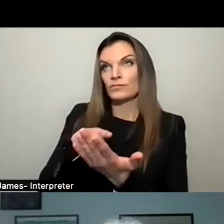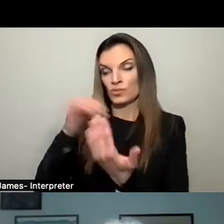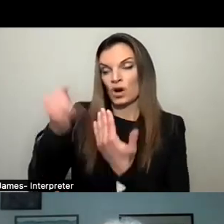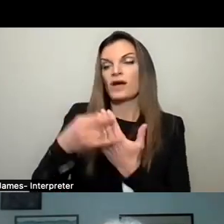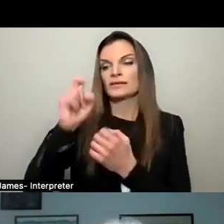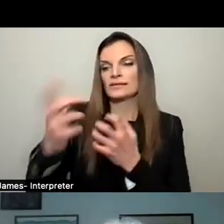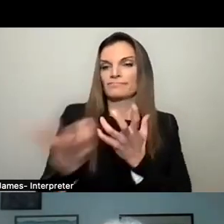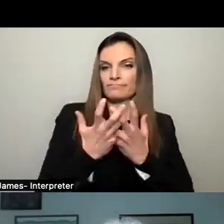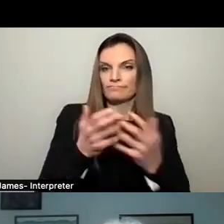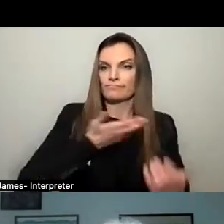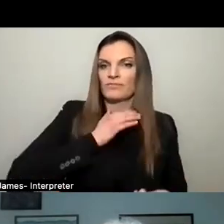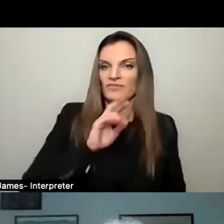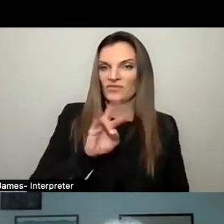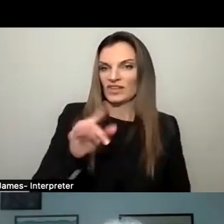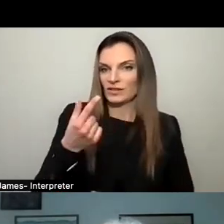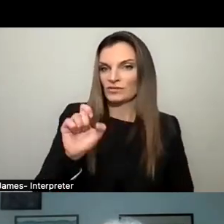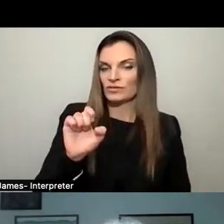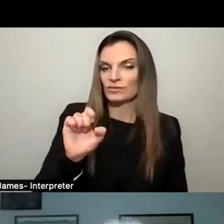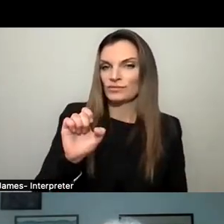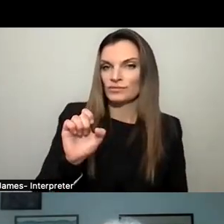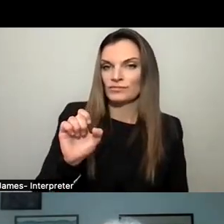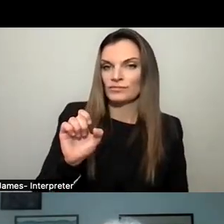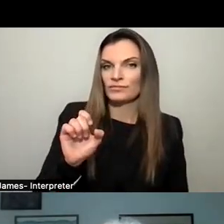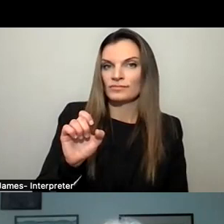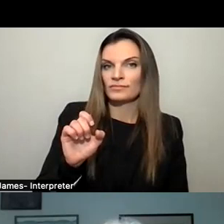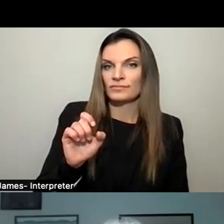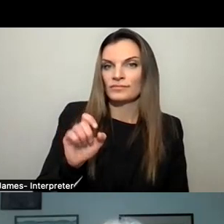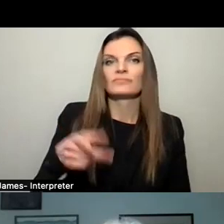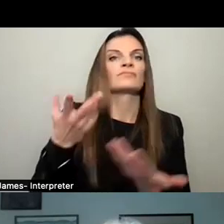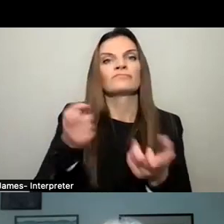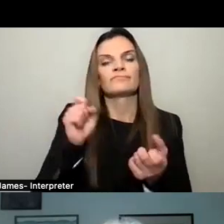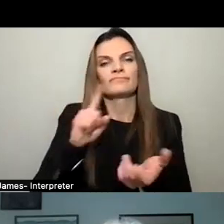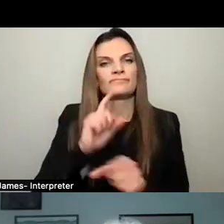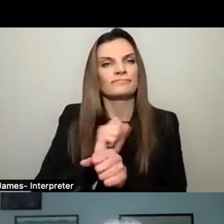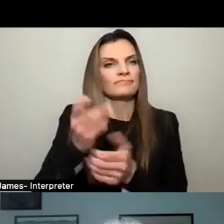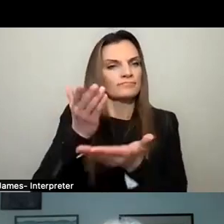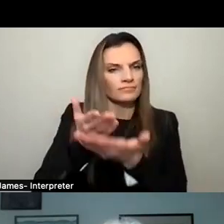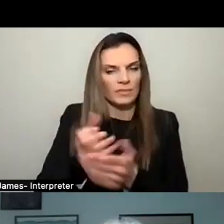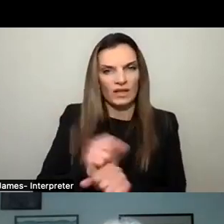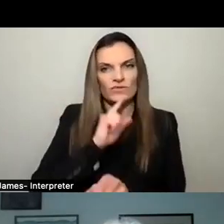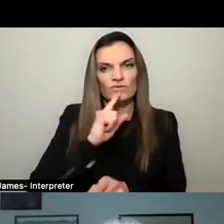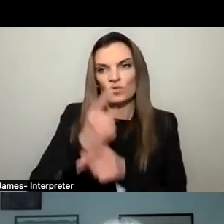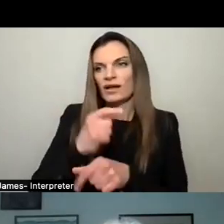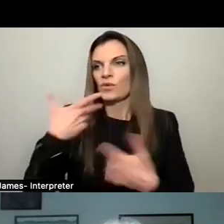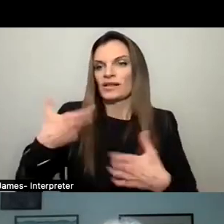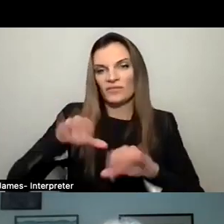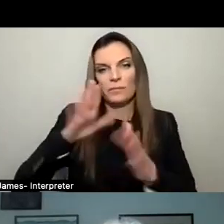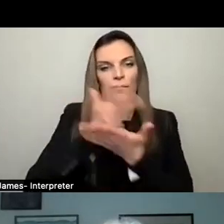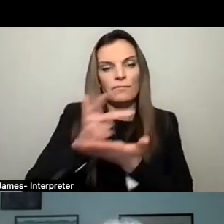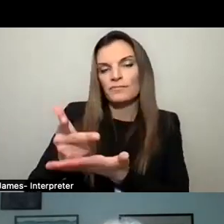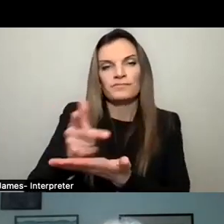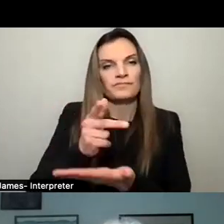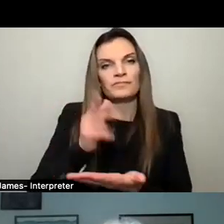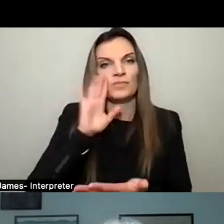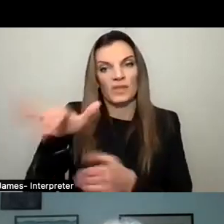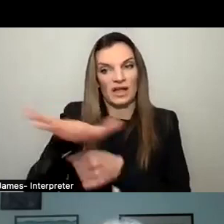our vision for the village. It needs to be, you know, have vision sheds accounted for. needs to not be sacrificing parking in that very heavily